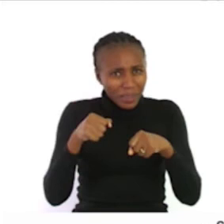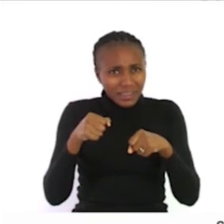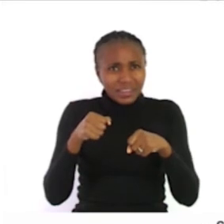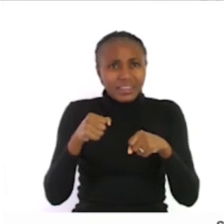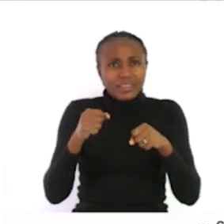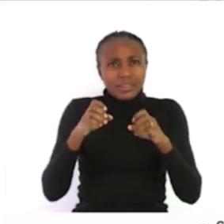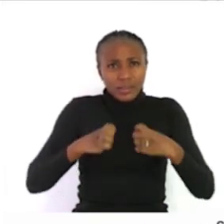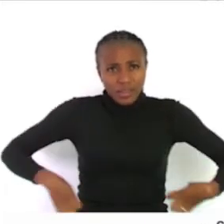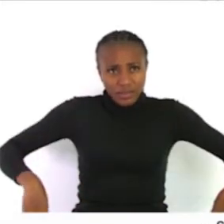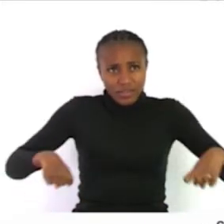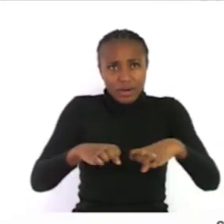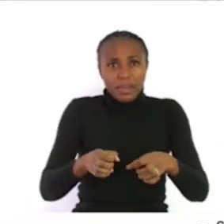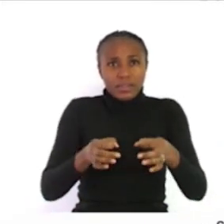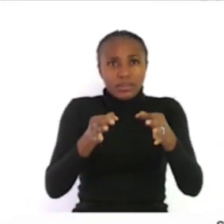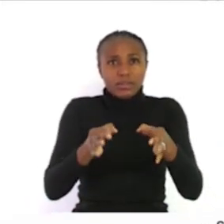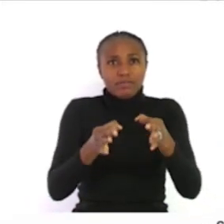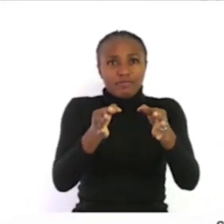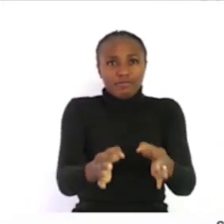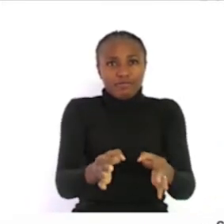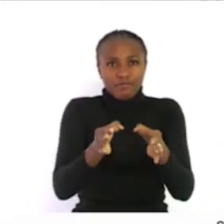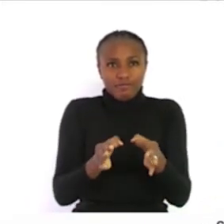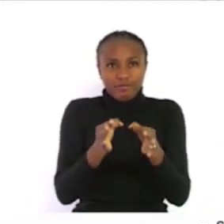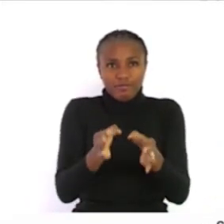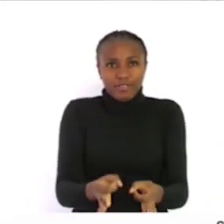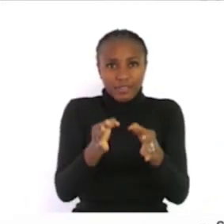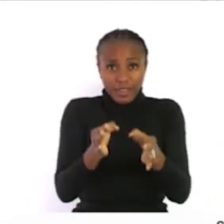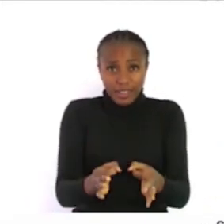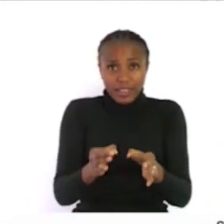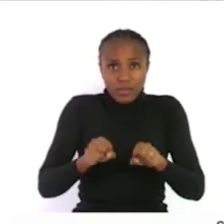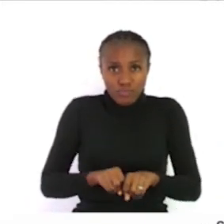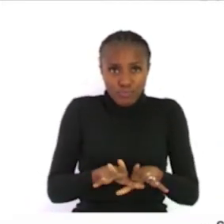that can cause the spread of communicable diseases